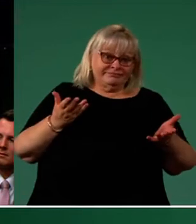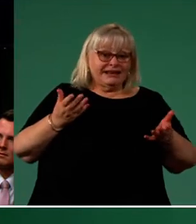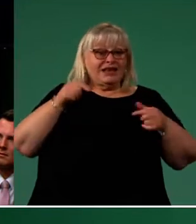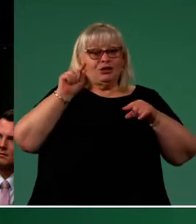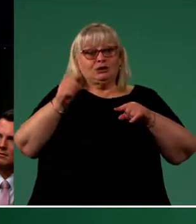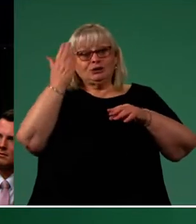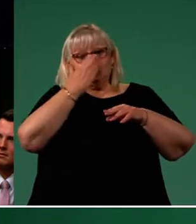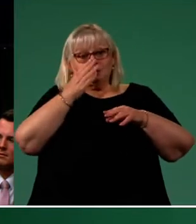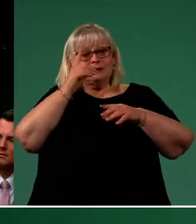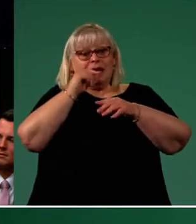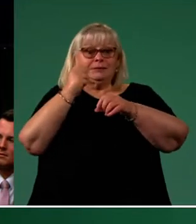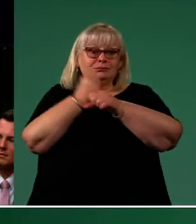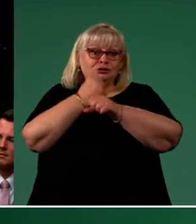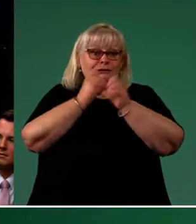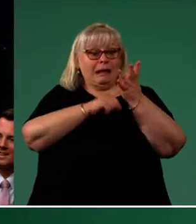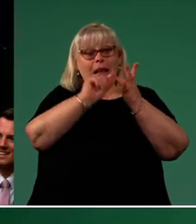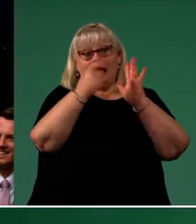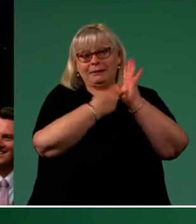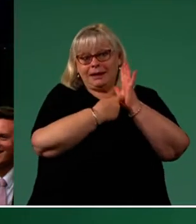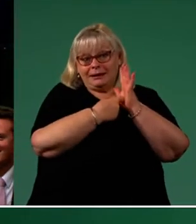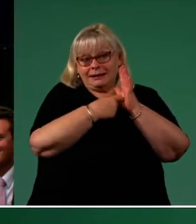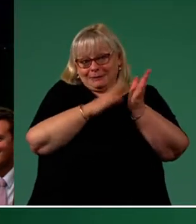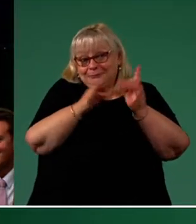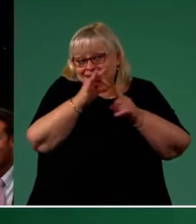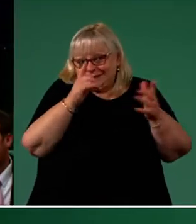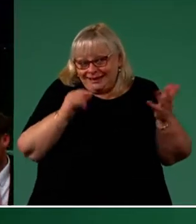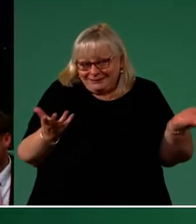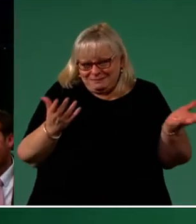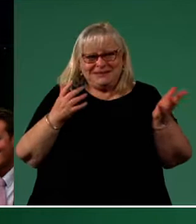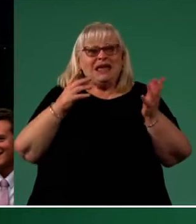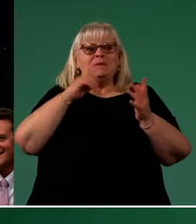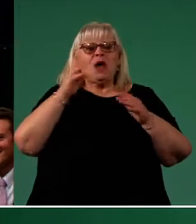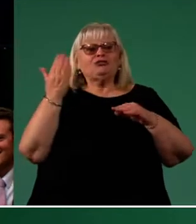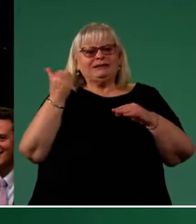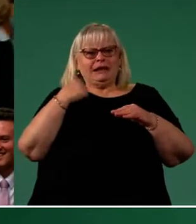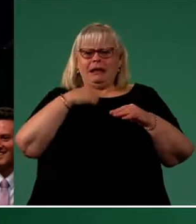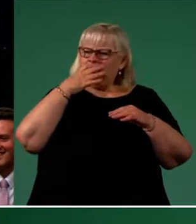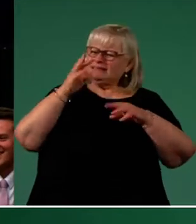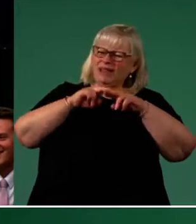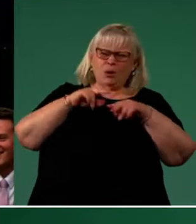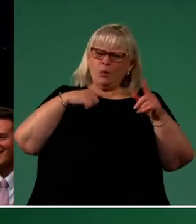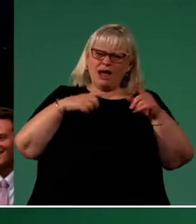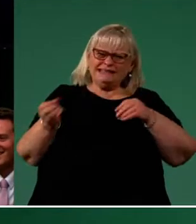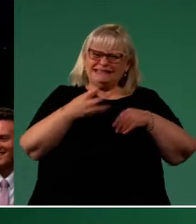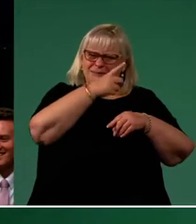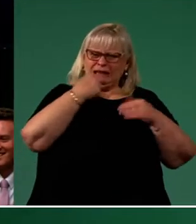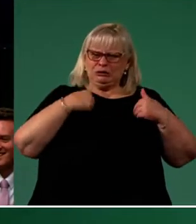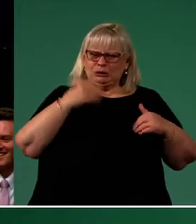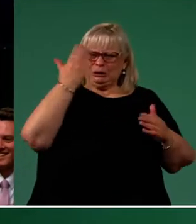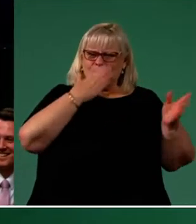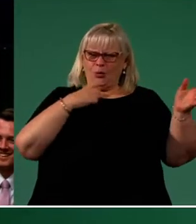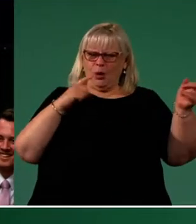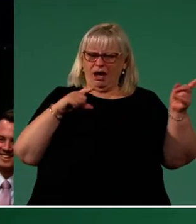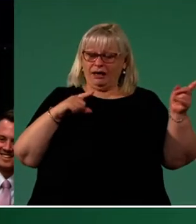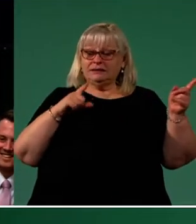schools can produce Labor MPs. Recently I asked my dad why he sent me there and he said, son, I